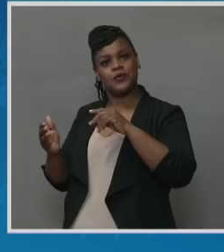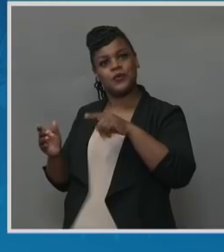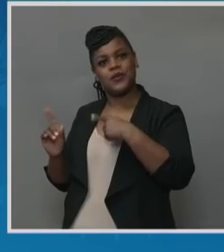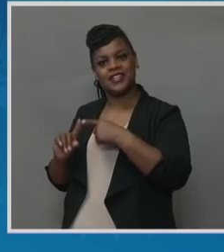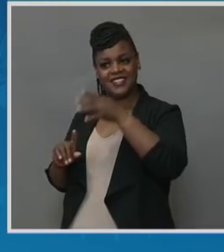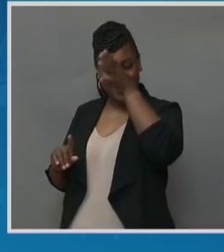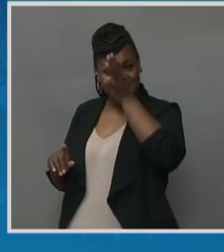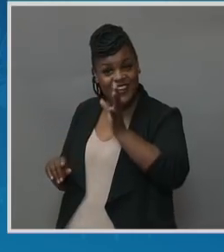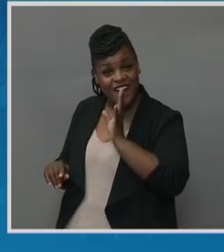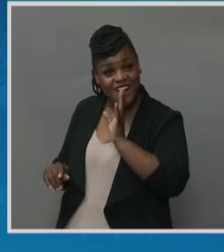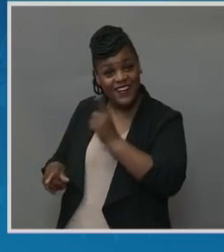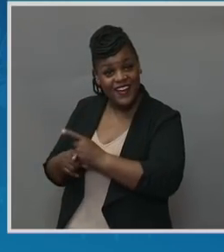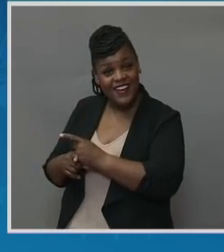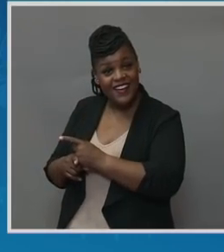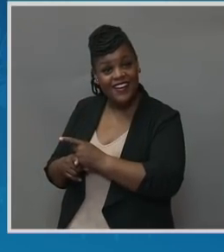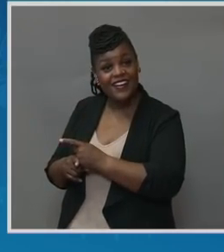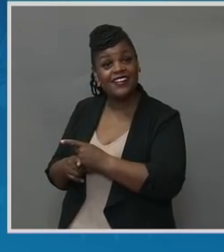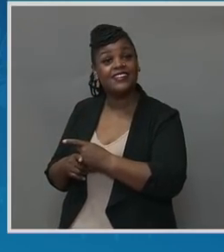she'll kick. Don't worry.